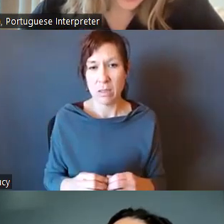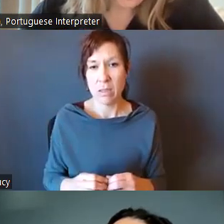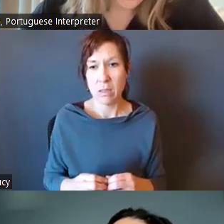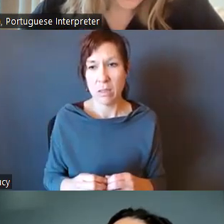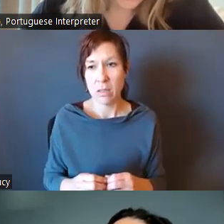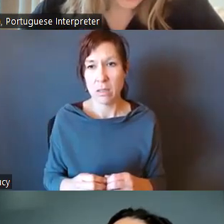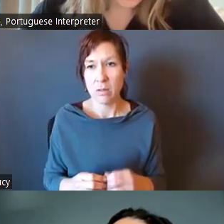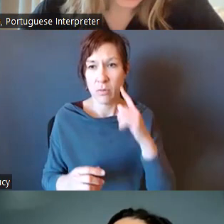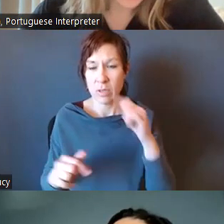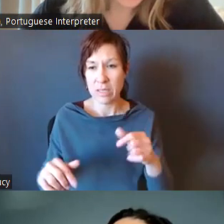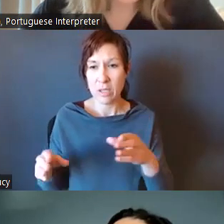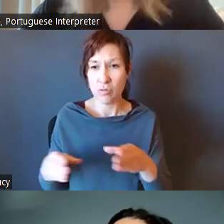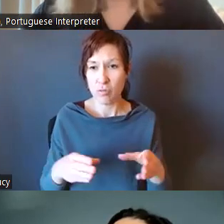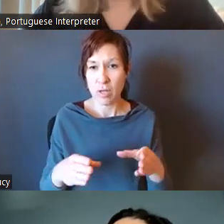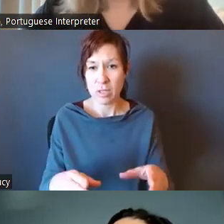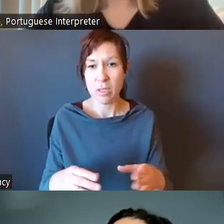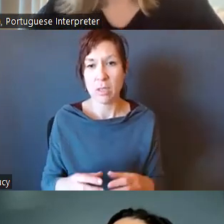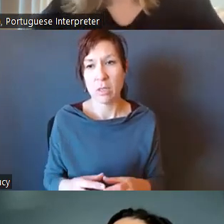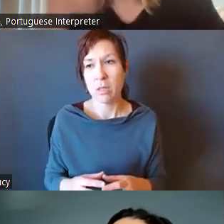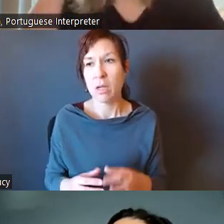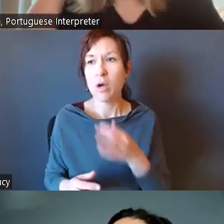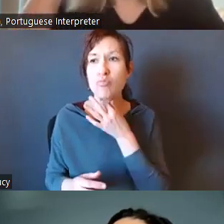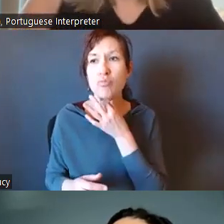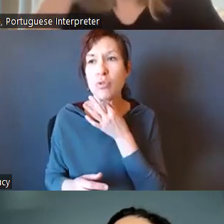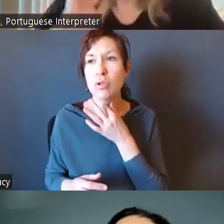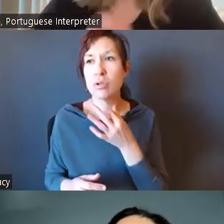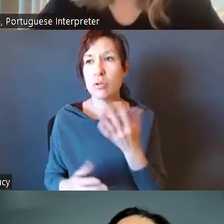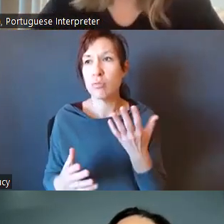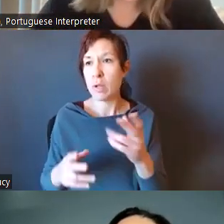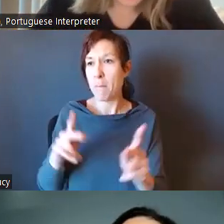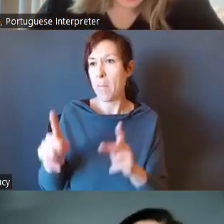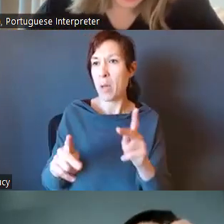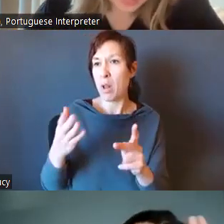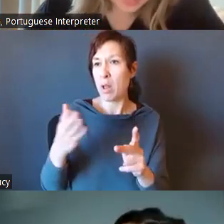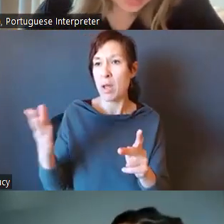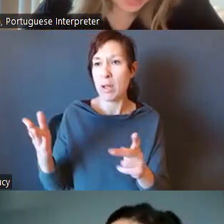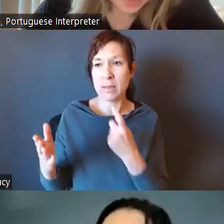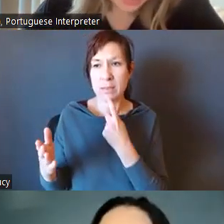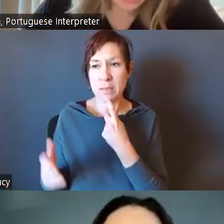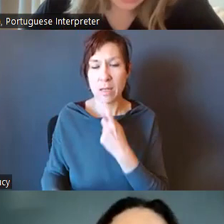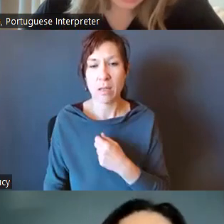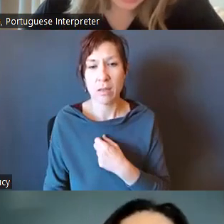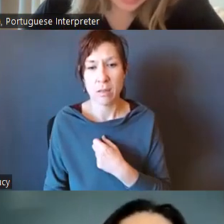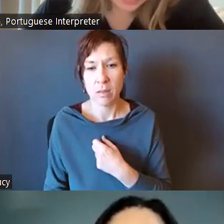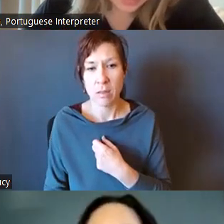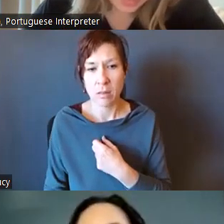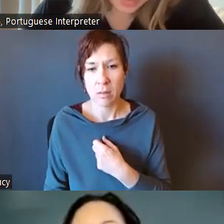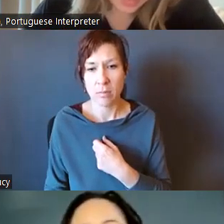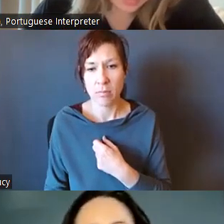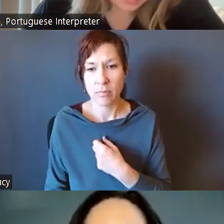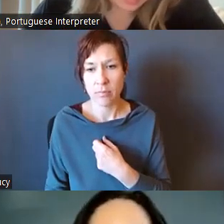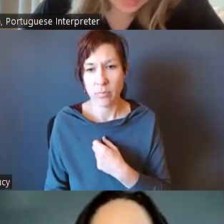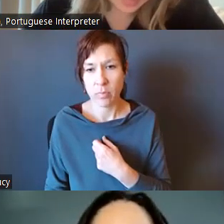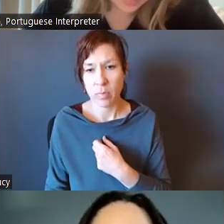I would love to hear more from the public and I can understand why you could help